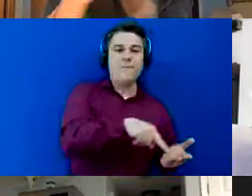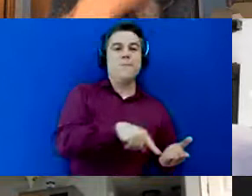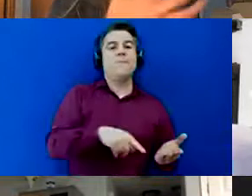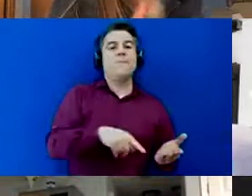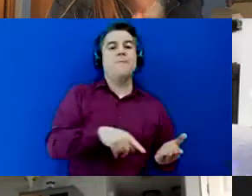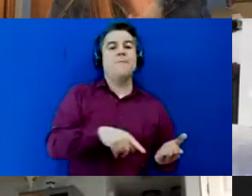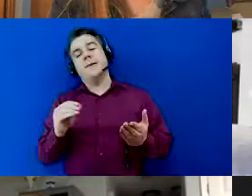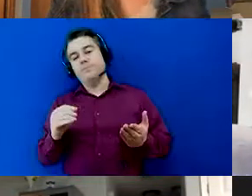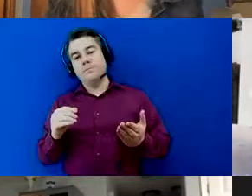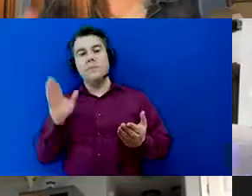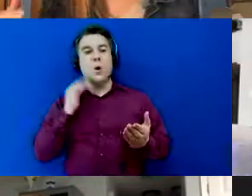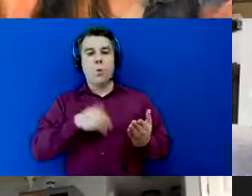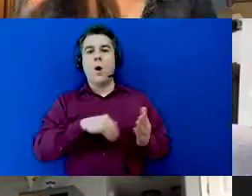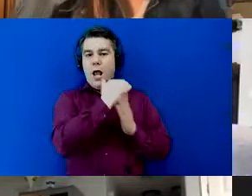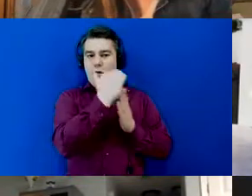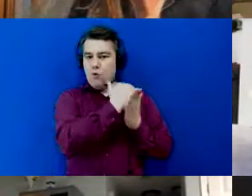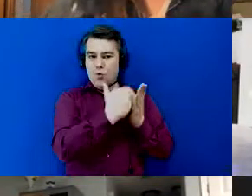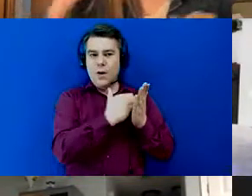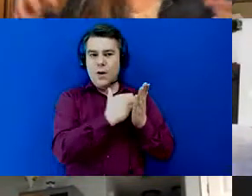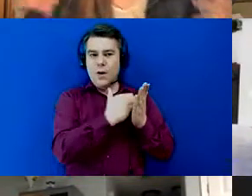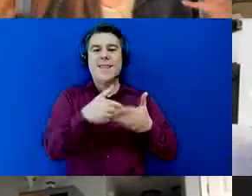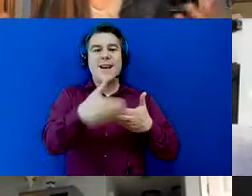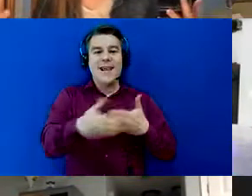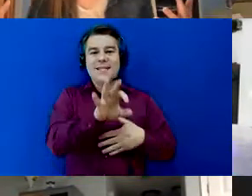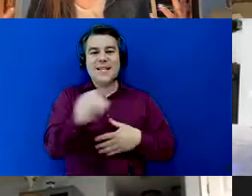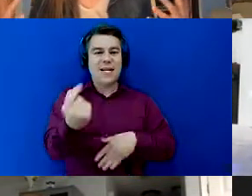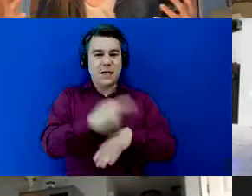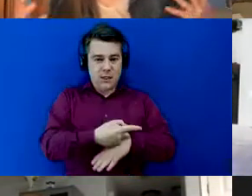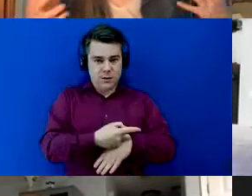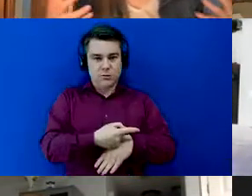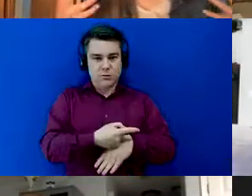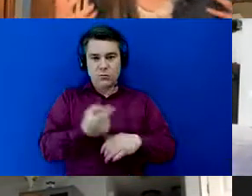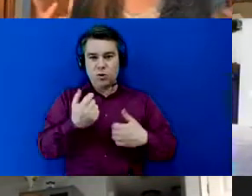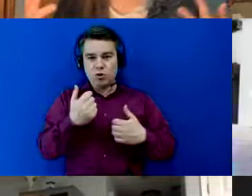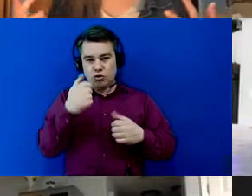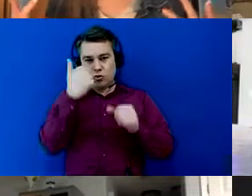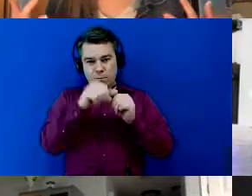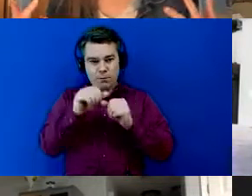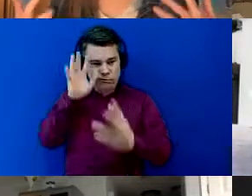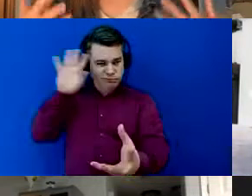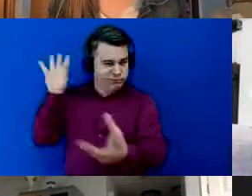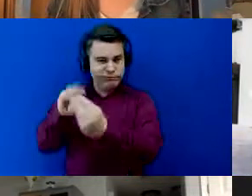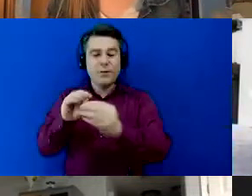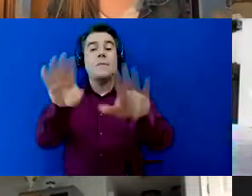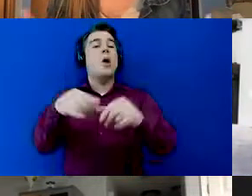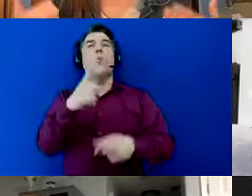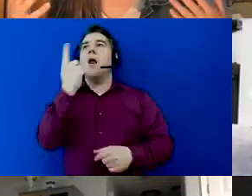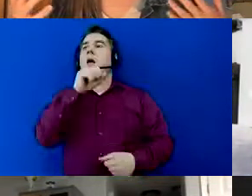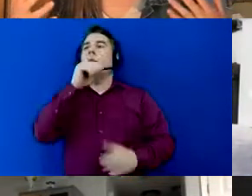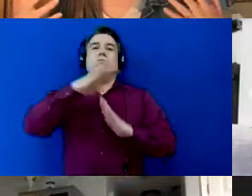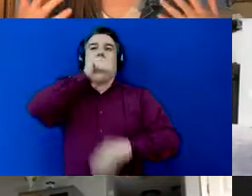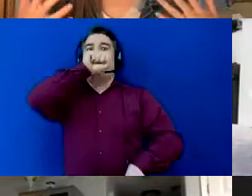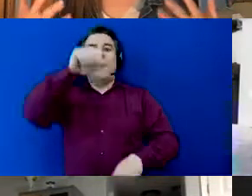I'm gonna work through the next 90 days um and just kind of refresh guys one thing I absolutely love about working for myself